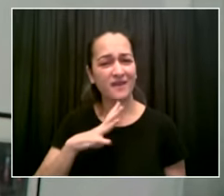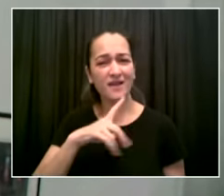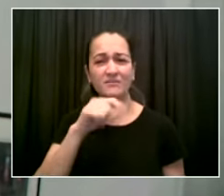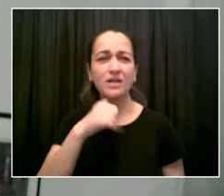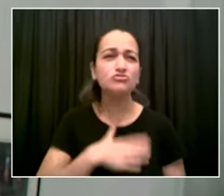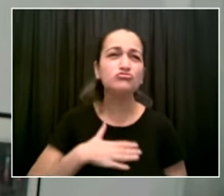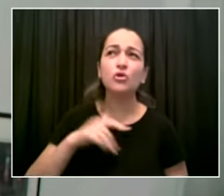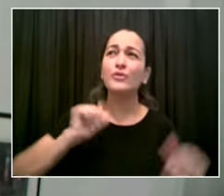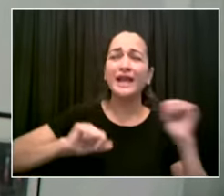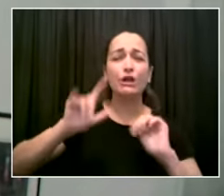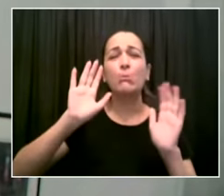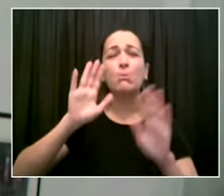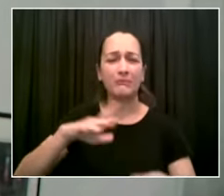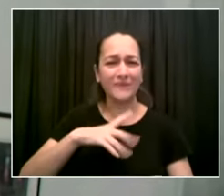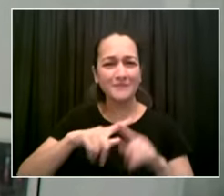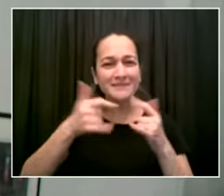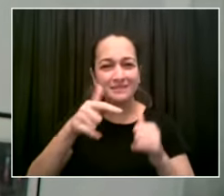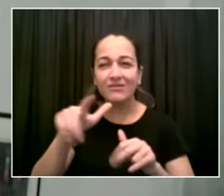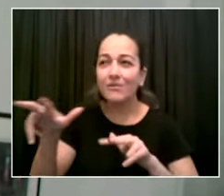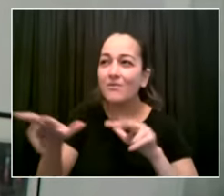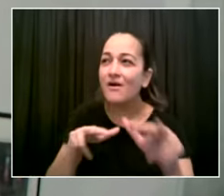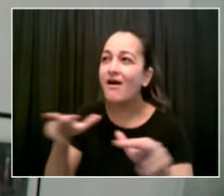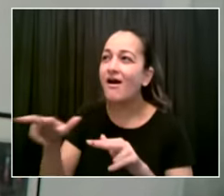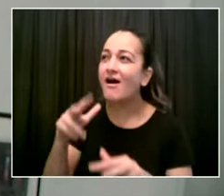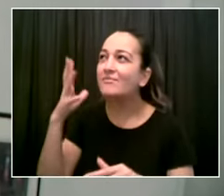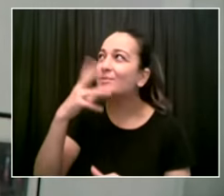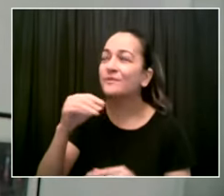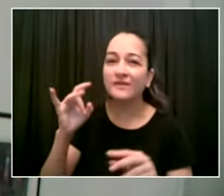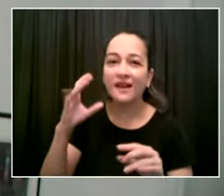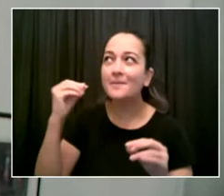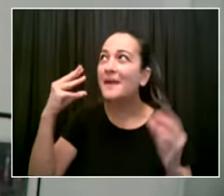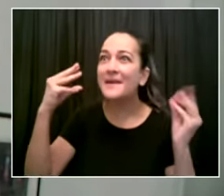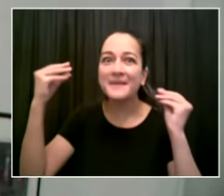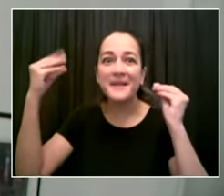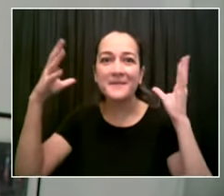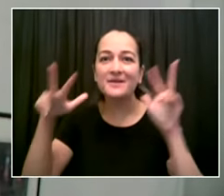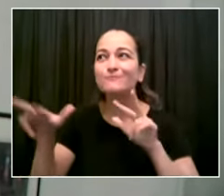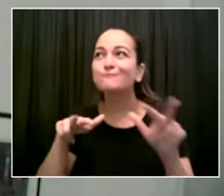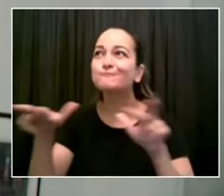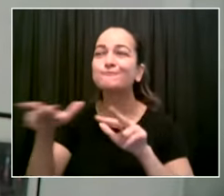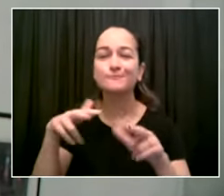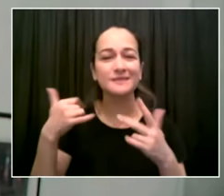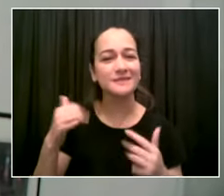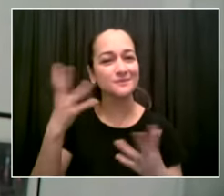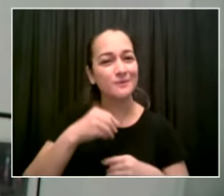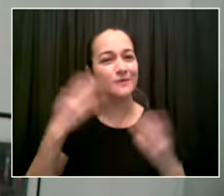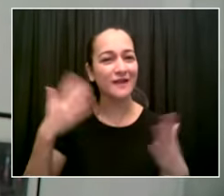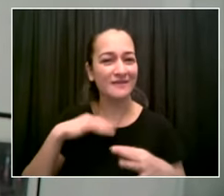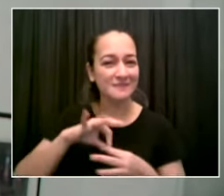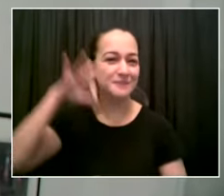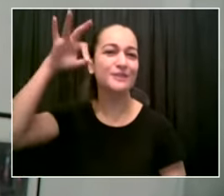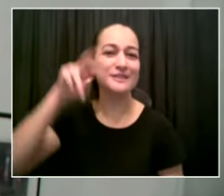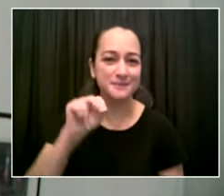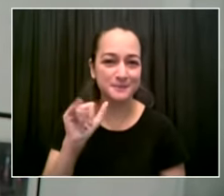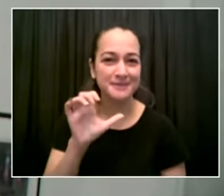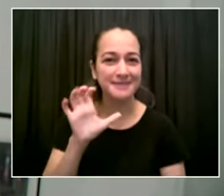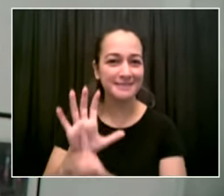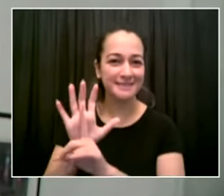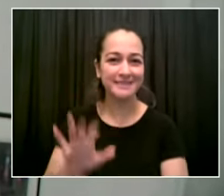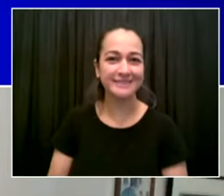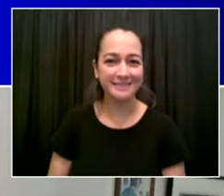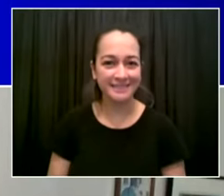mayor for partnering with us on these efforts to keep time square safe and clean and we look forward to riding the first wheel with you soon